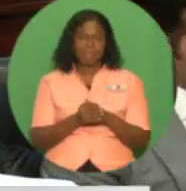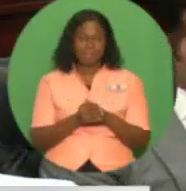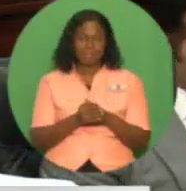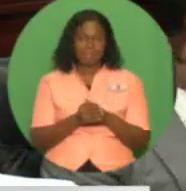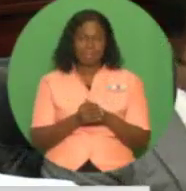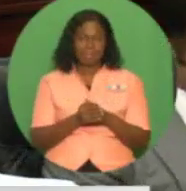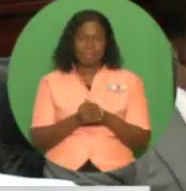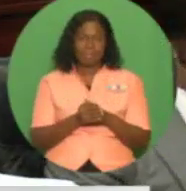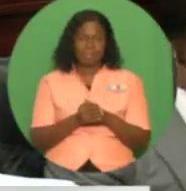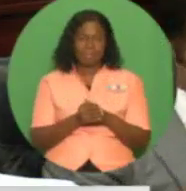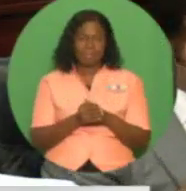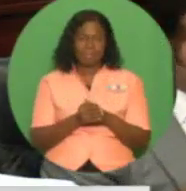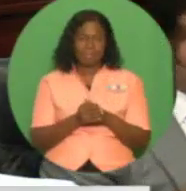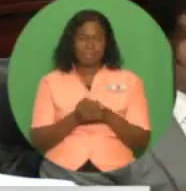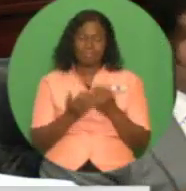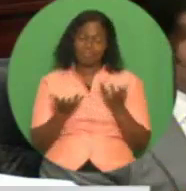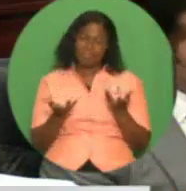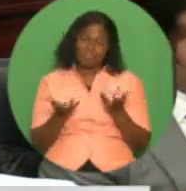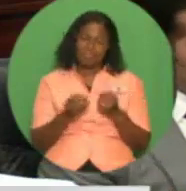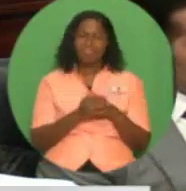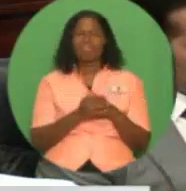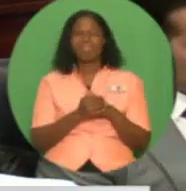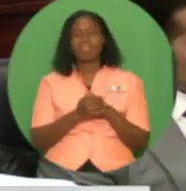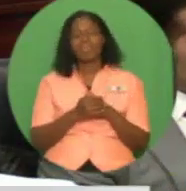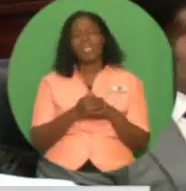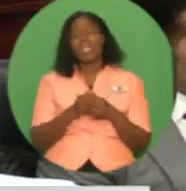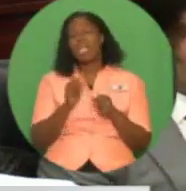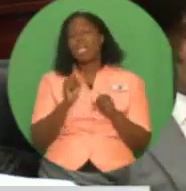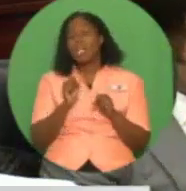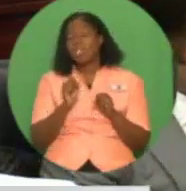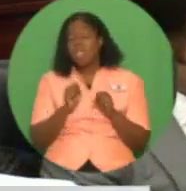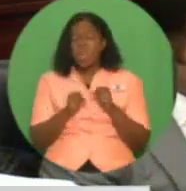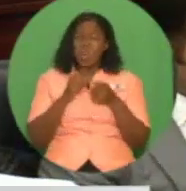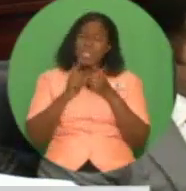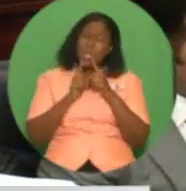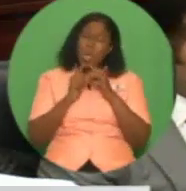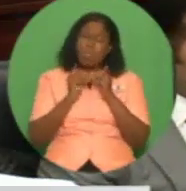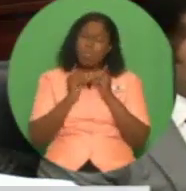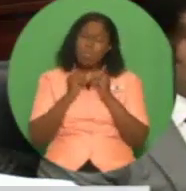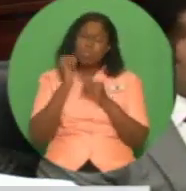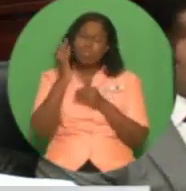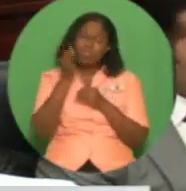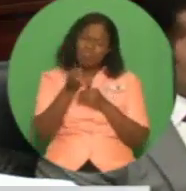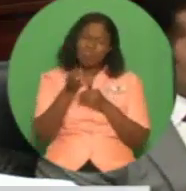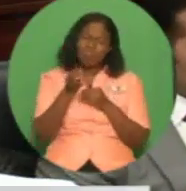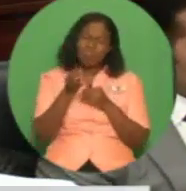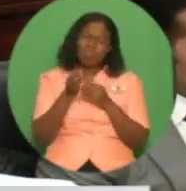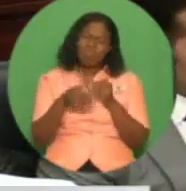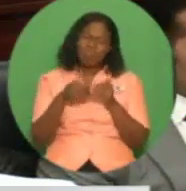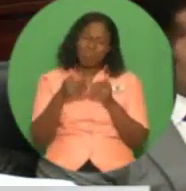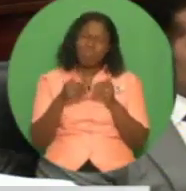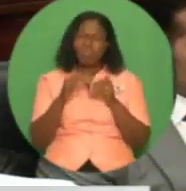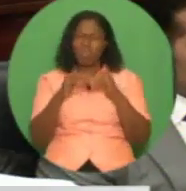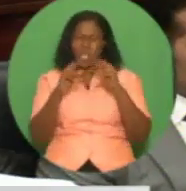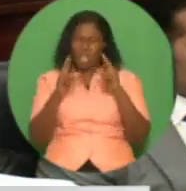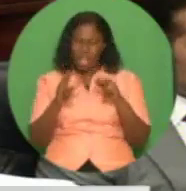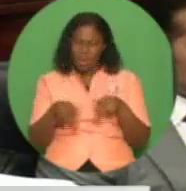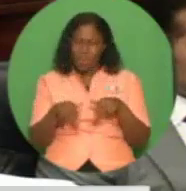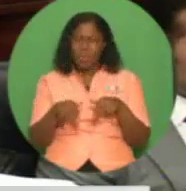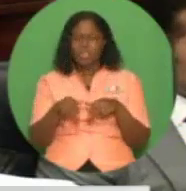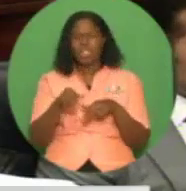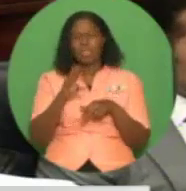conceptualization. However, simply put, the intention is that citizens who invest in housing bonds